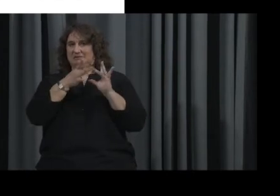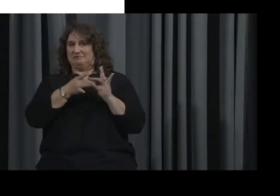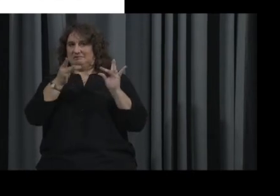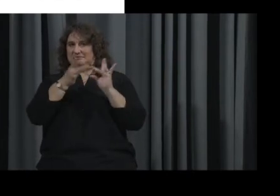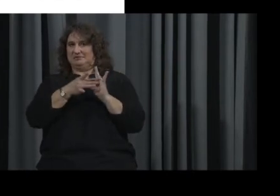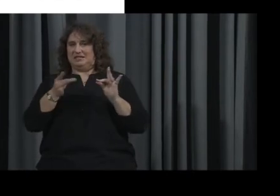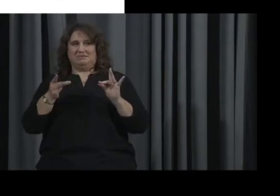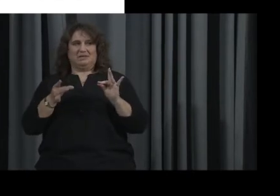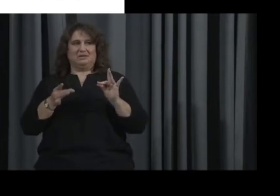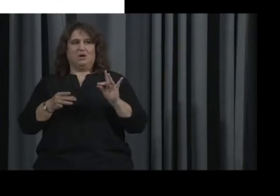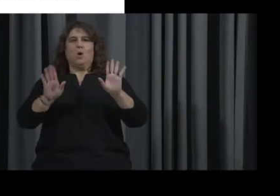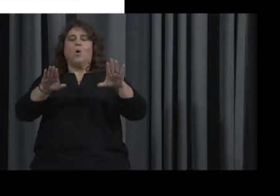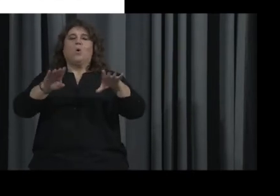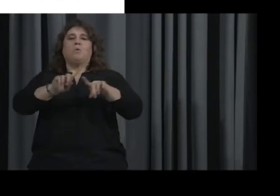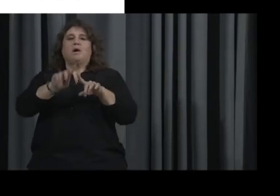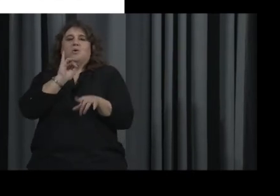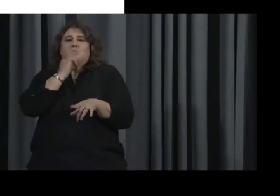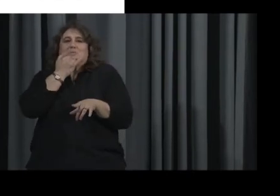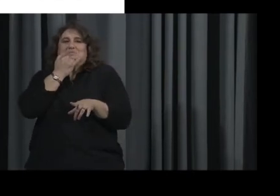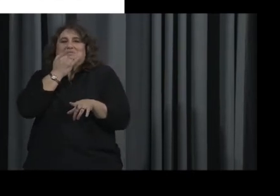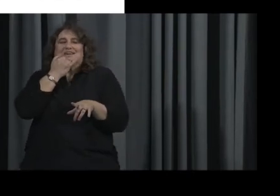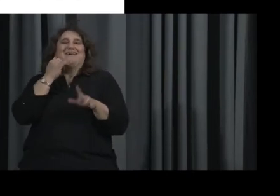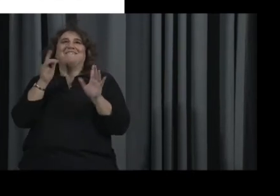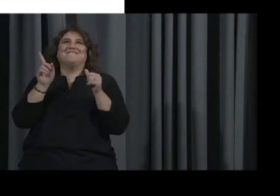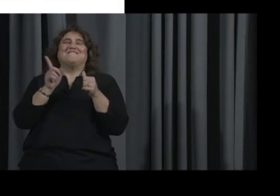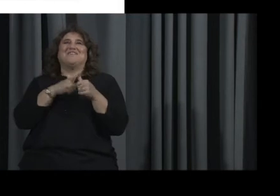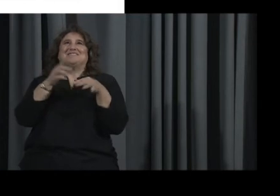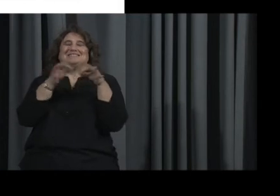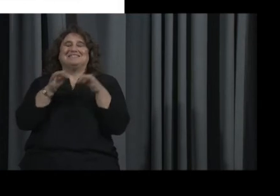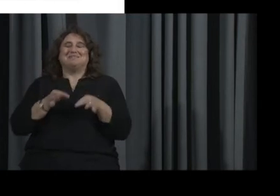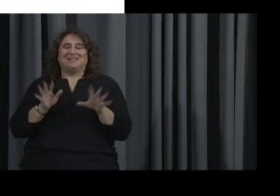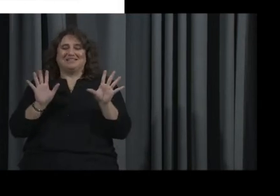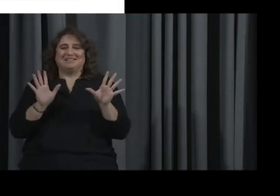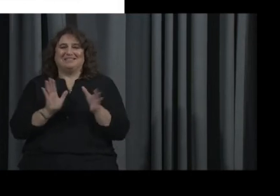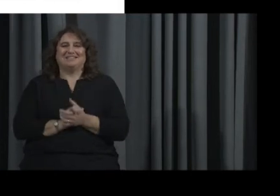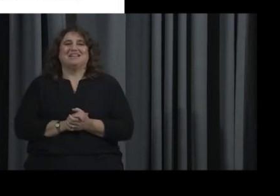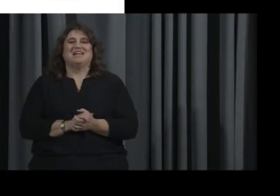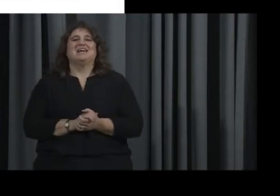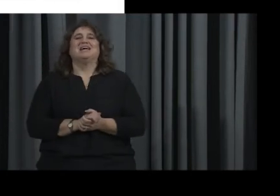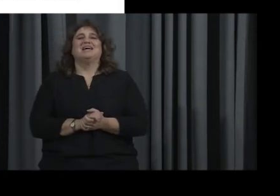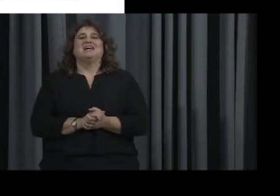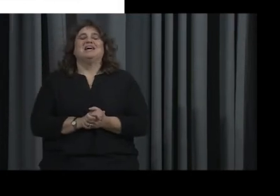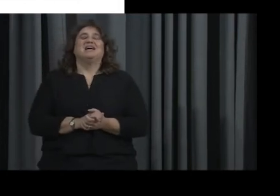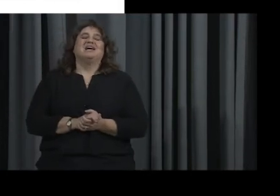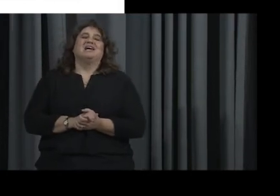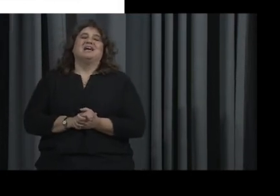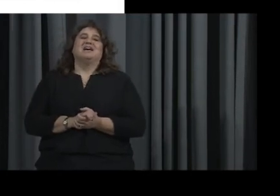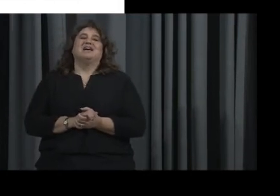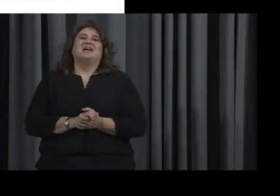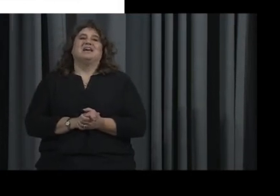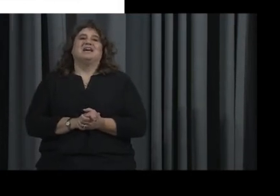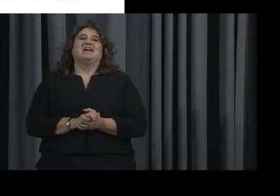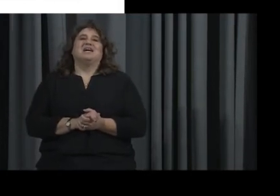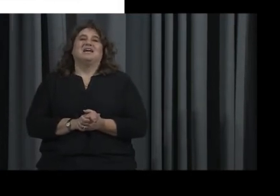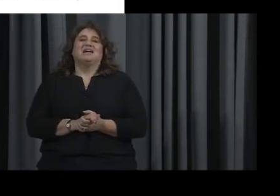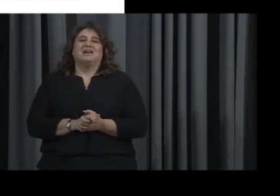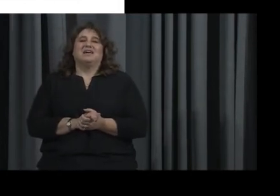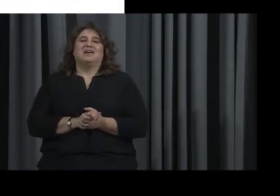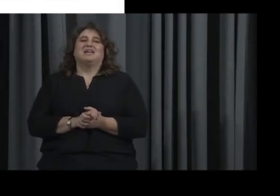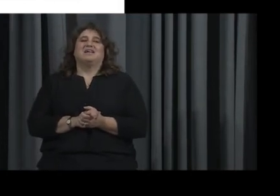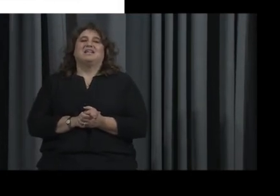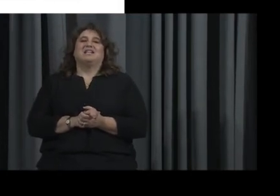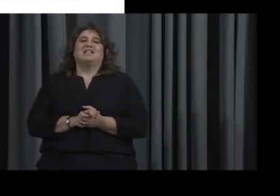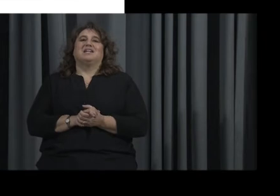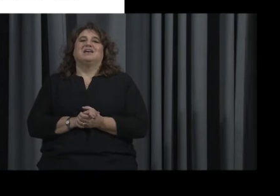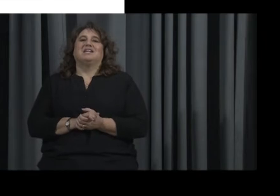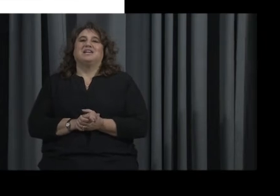So, but oh, before I do that, let me tell you what we're going to do. We're going to tell, I want tell you what we're going to do. So first we're going to, we're going to